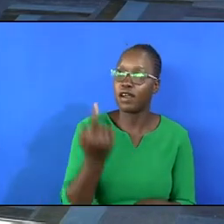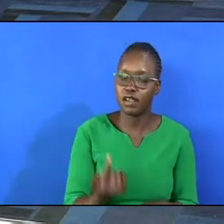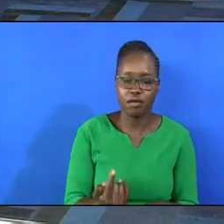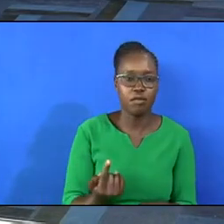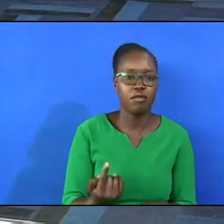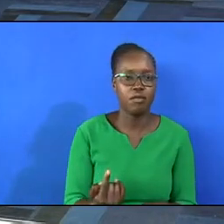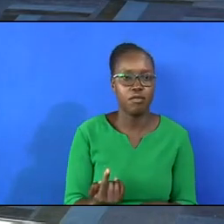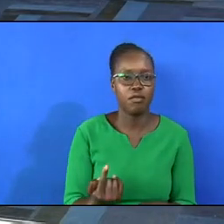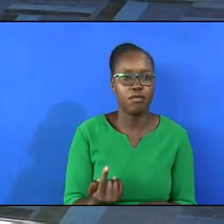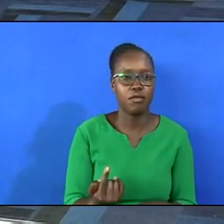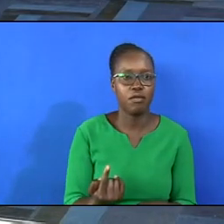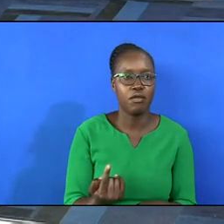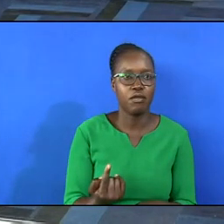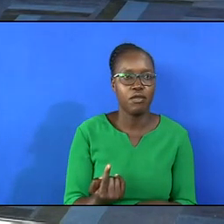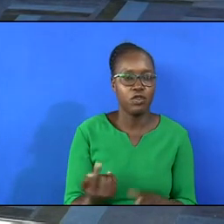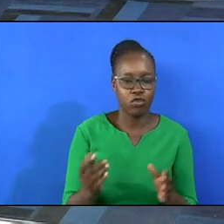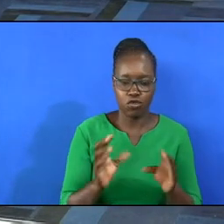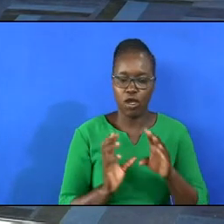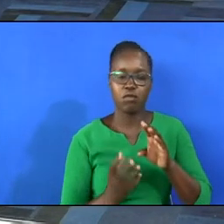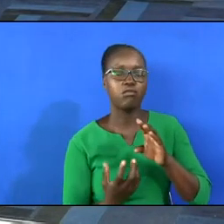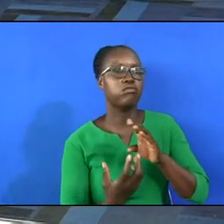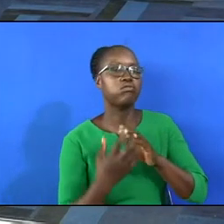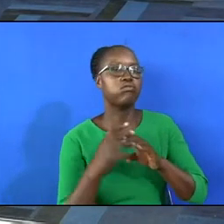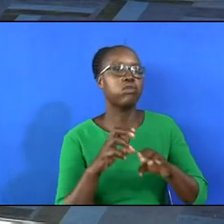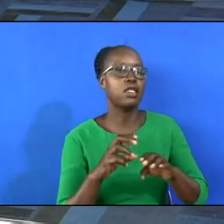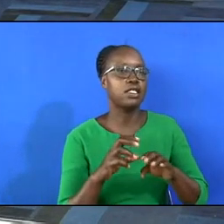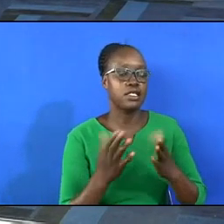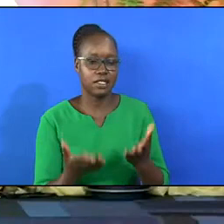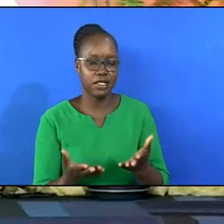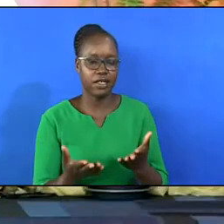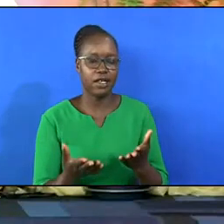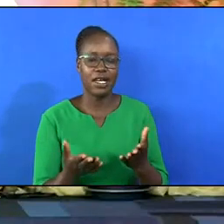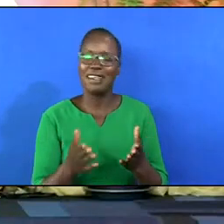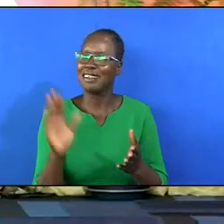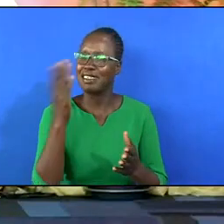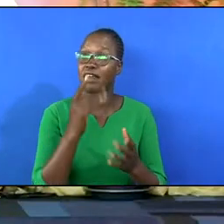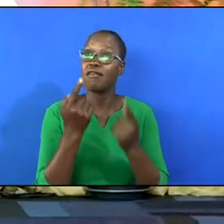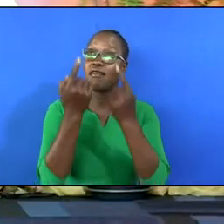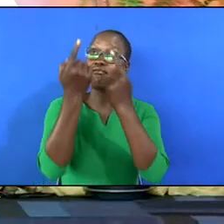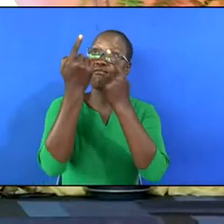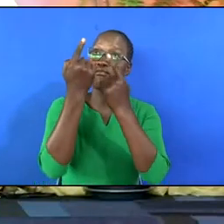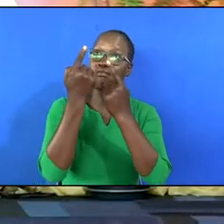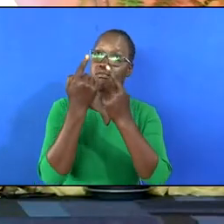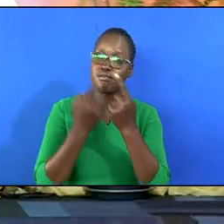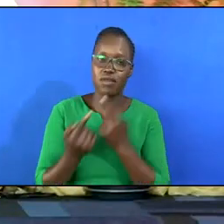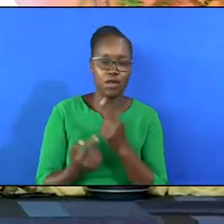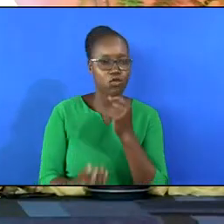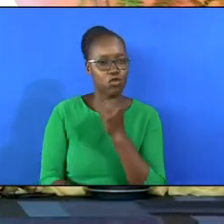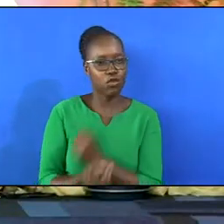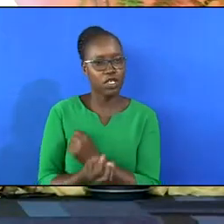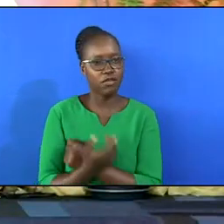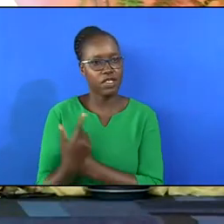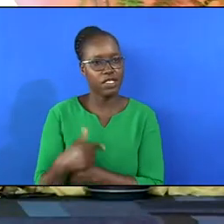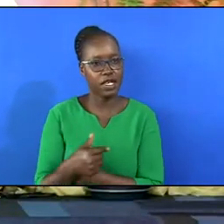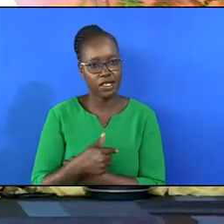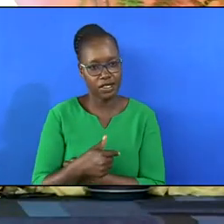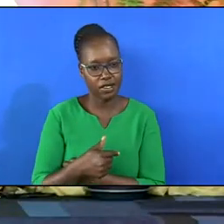to our planet. He did not come to advise us.